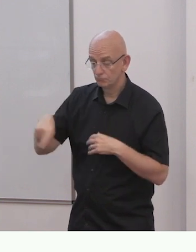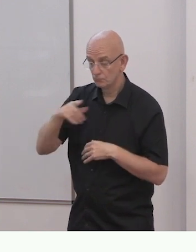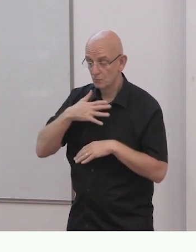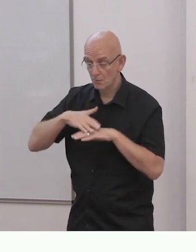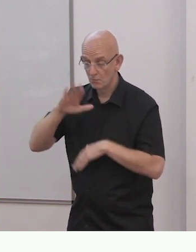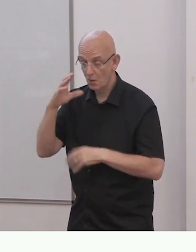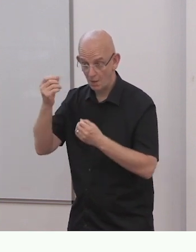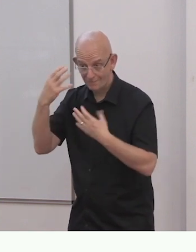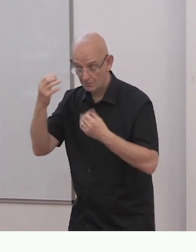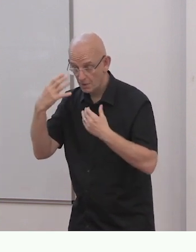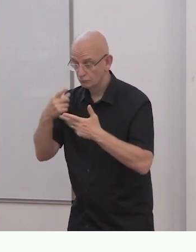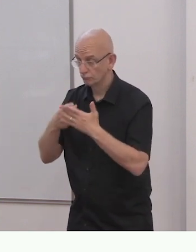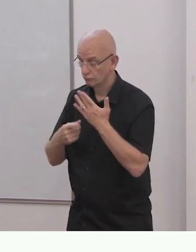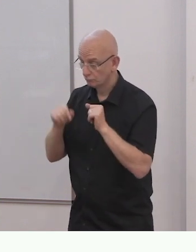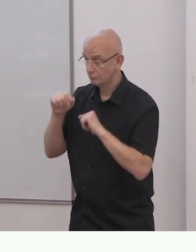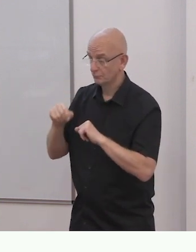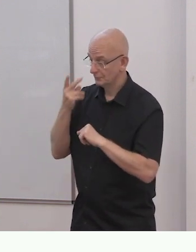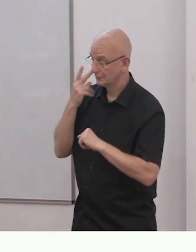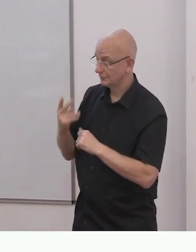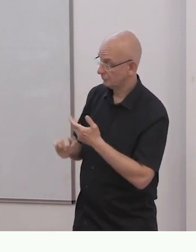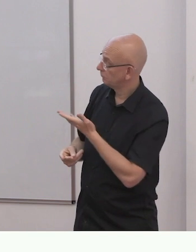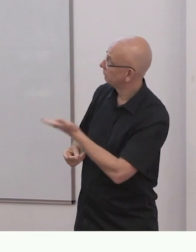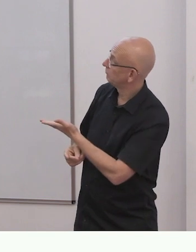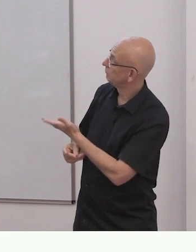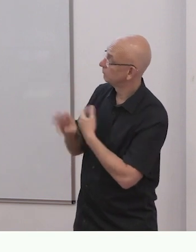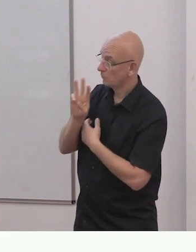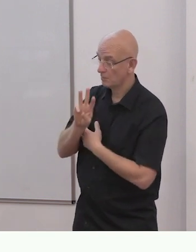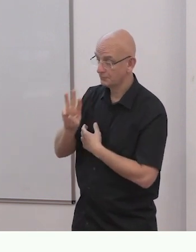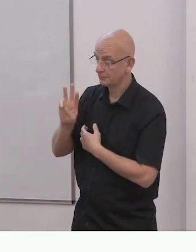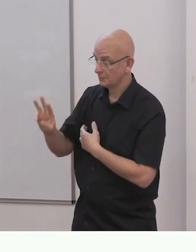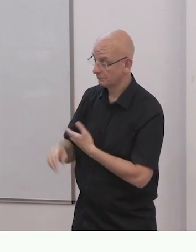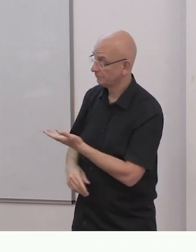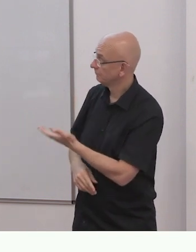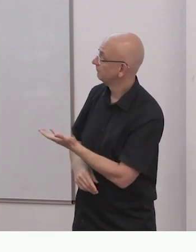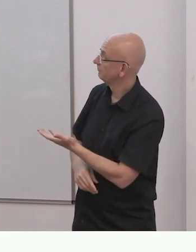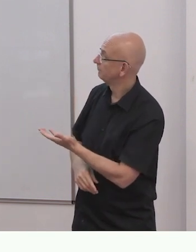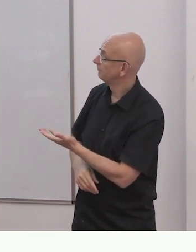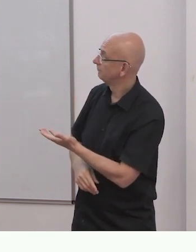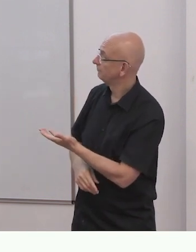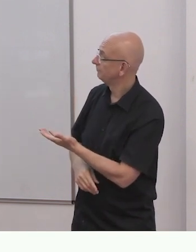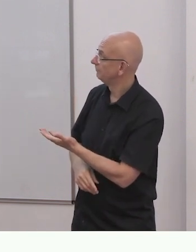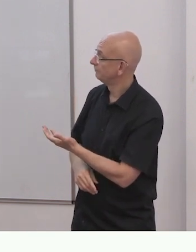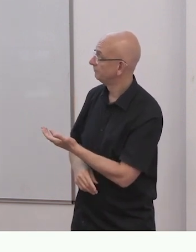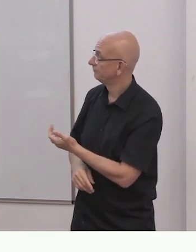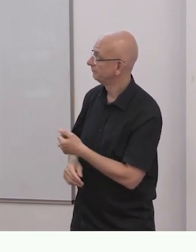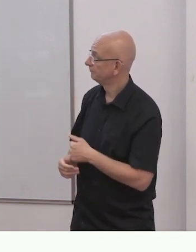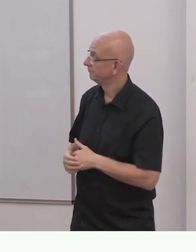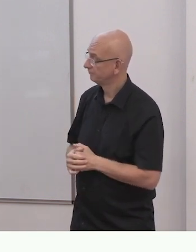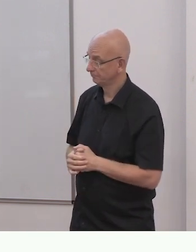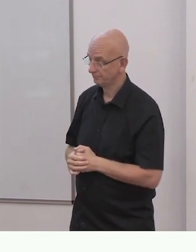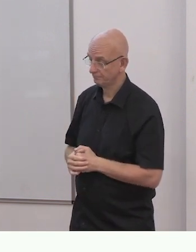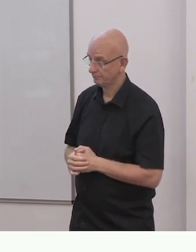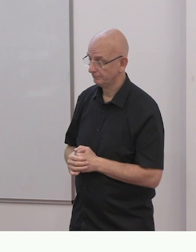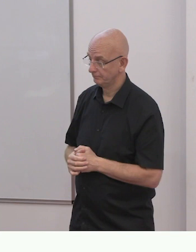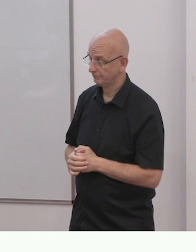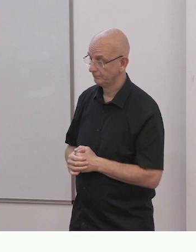inclusion-international.org. slash program slash catalyst dash for